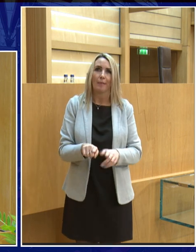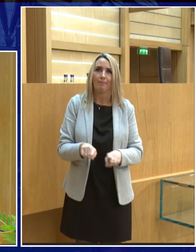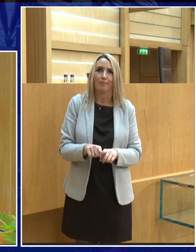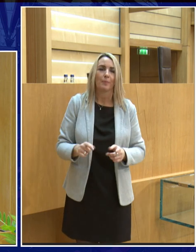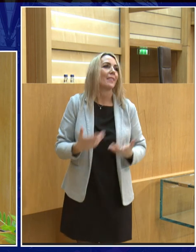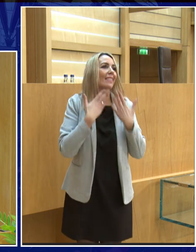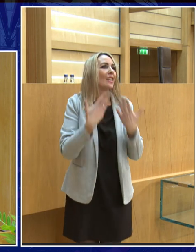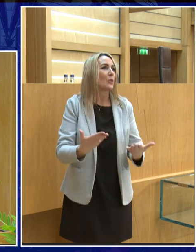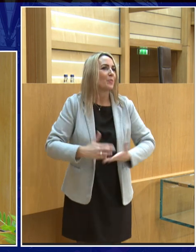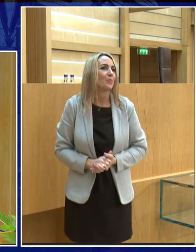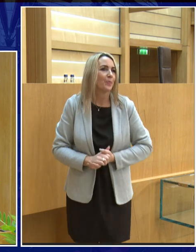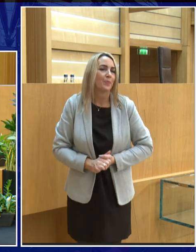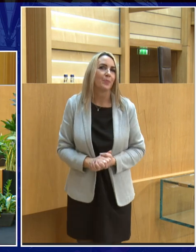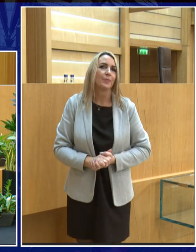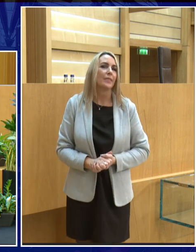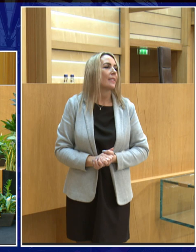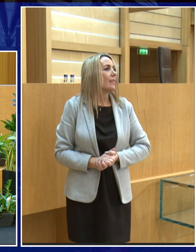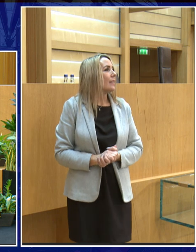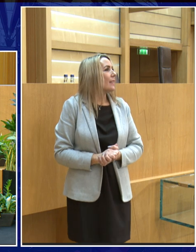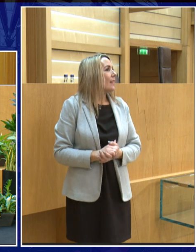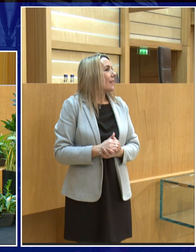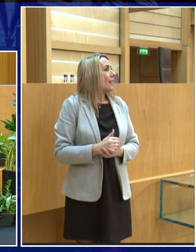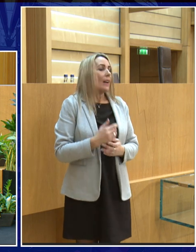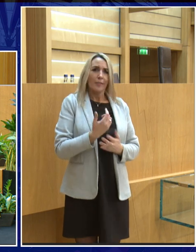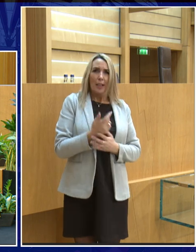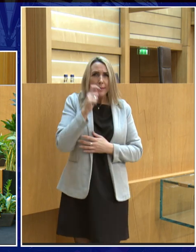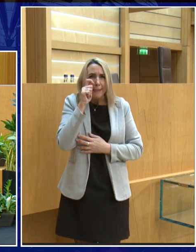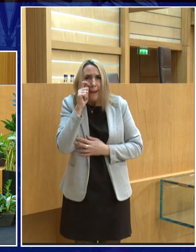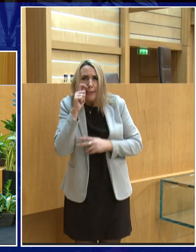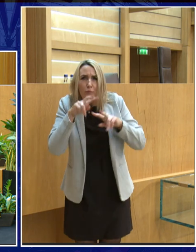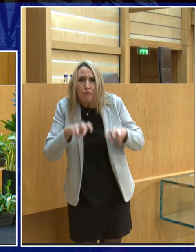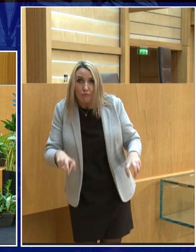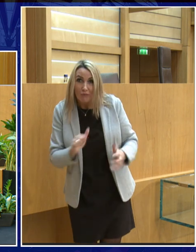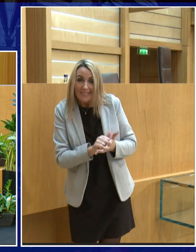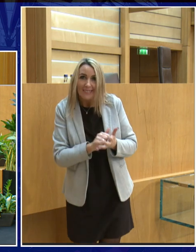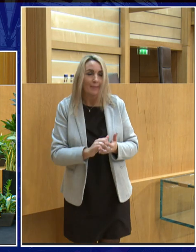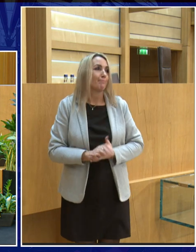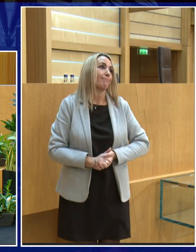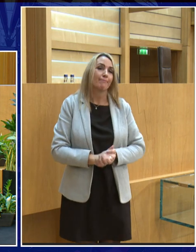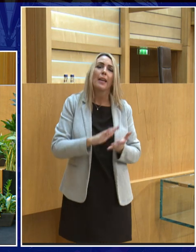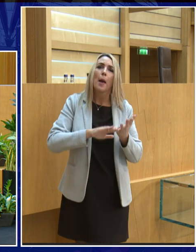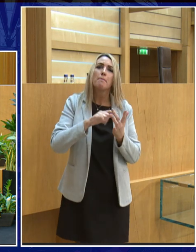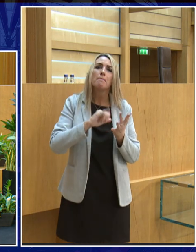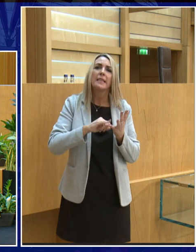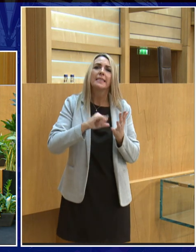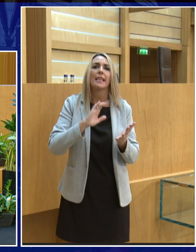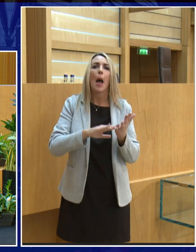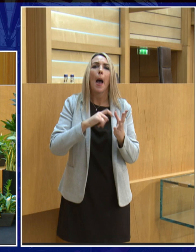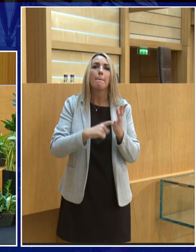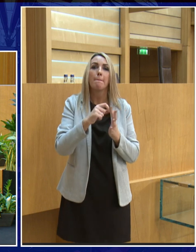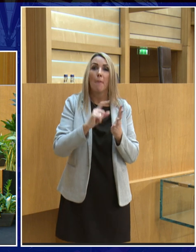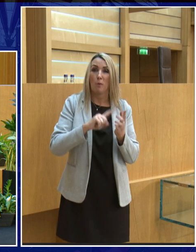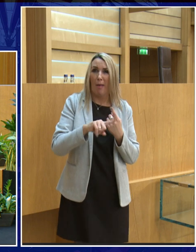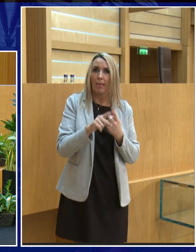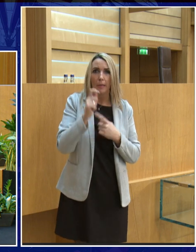thank you for your question it's a bit like being Miss Marple it is it's a detective it is a detective I think that's what being a